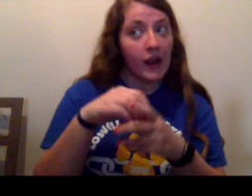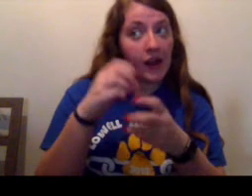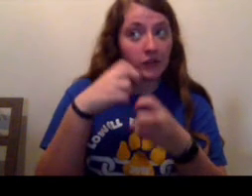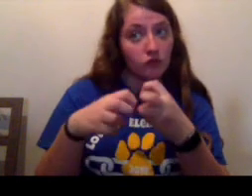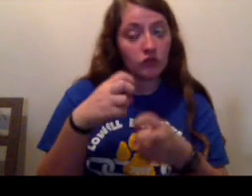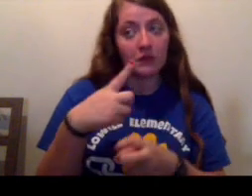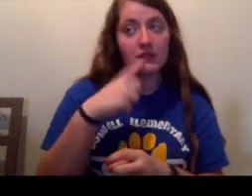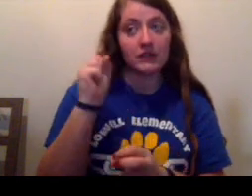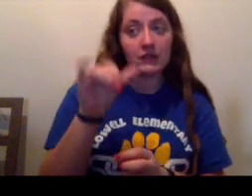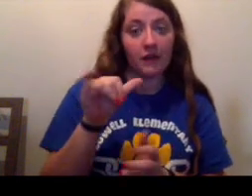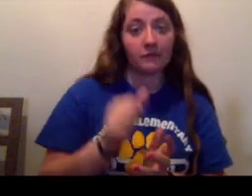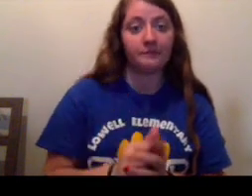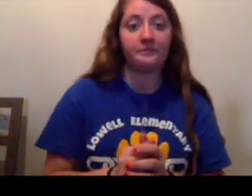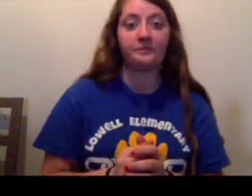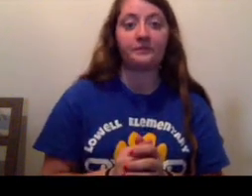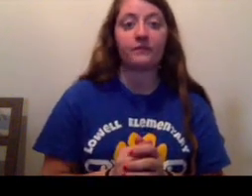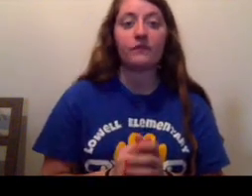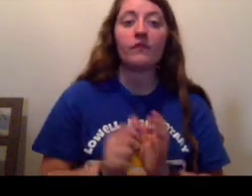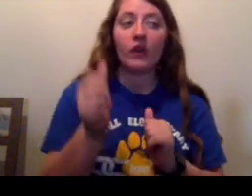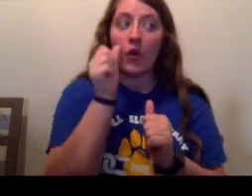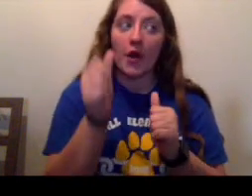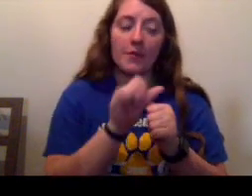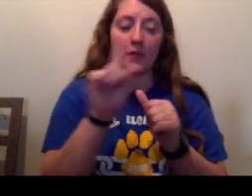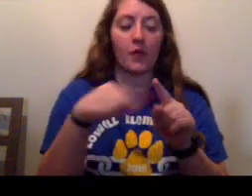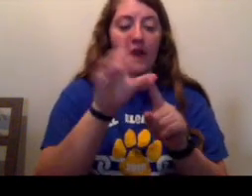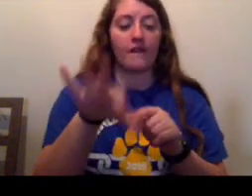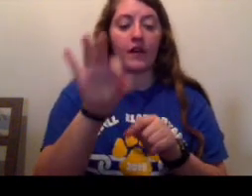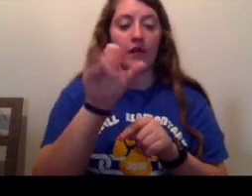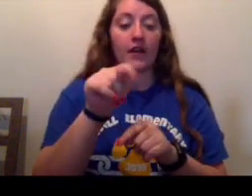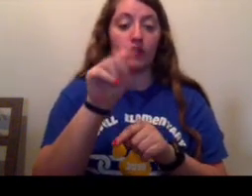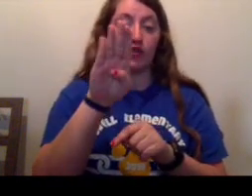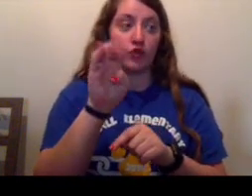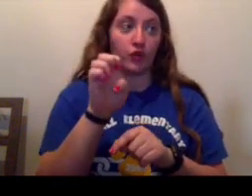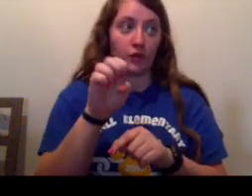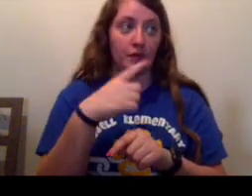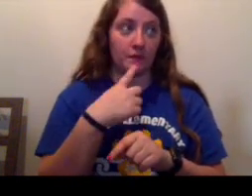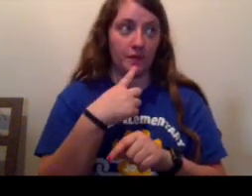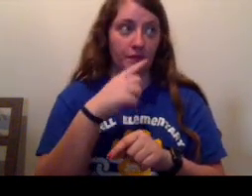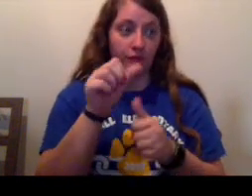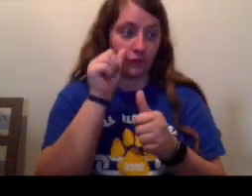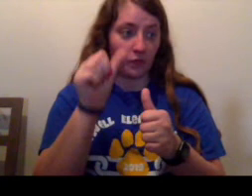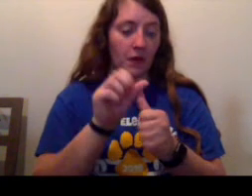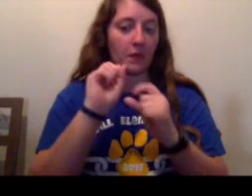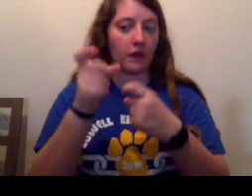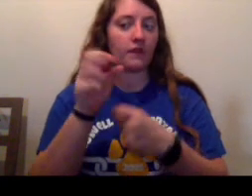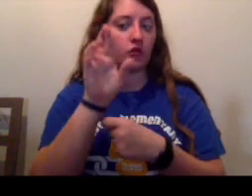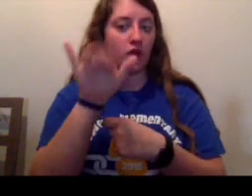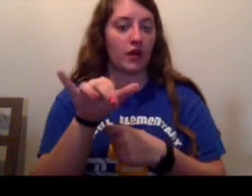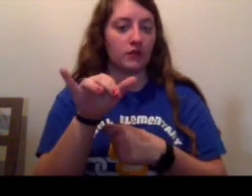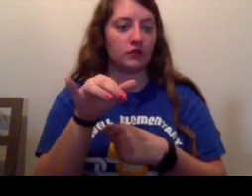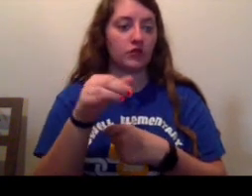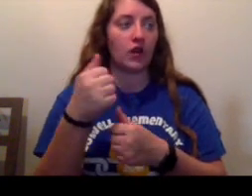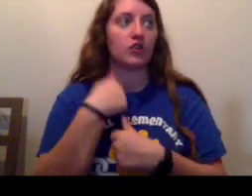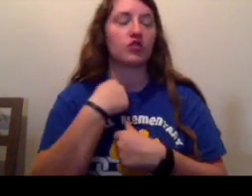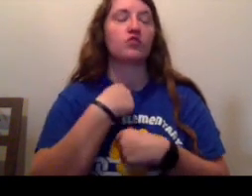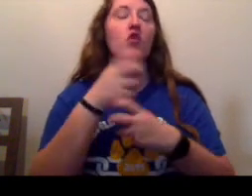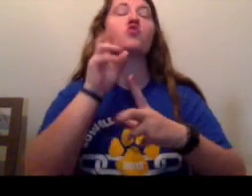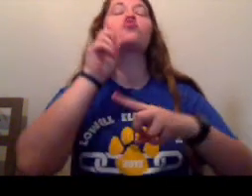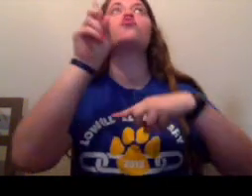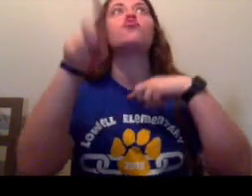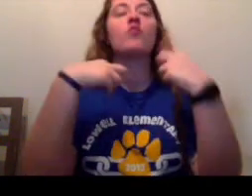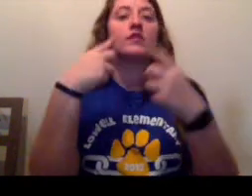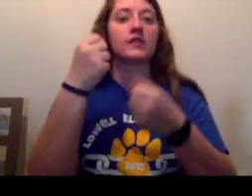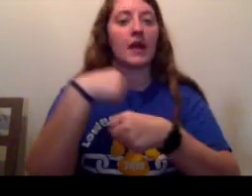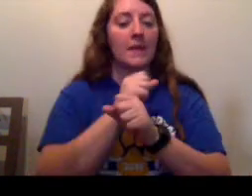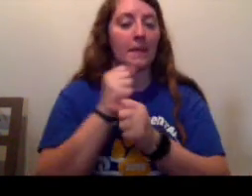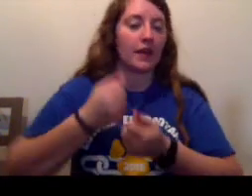Stanley assured him. Remember when I found that gold tube? Remember I gave it to X-Ray and the warden went crazy, making us